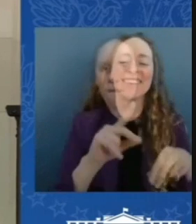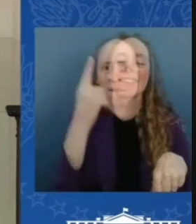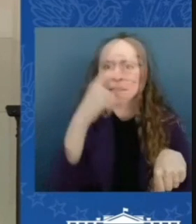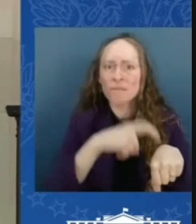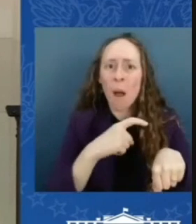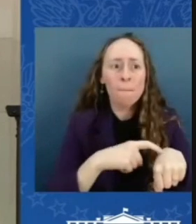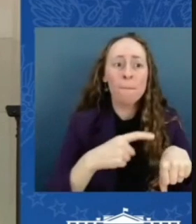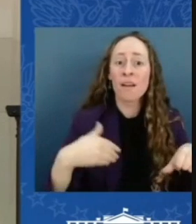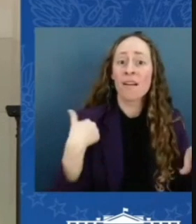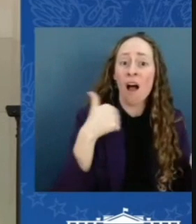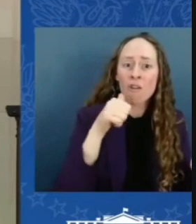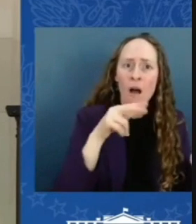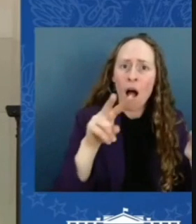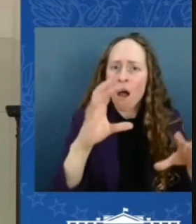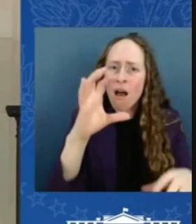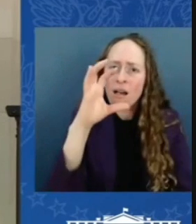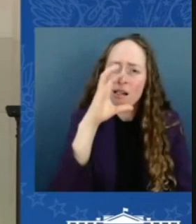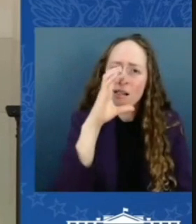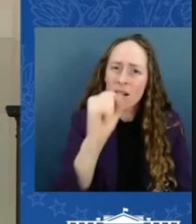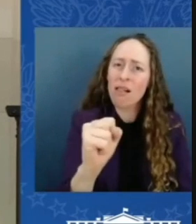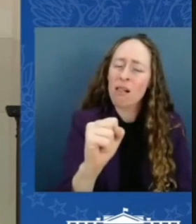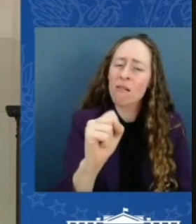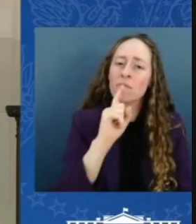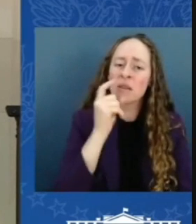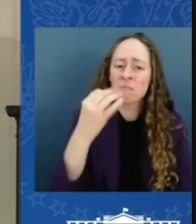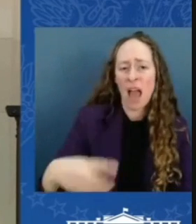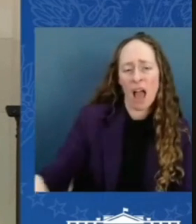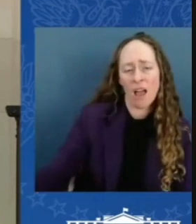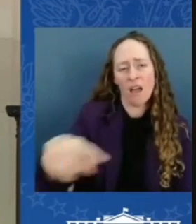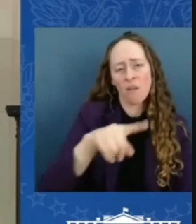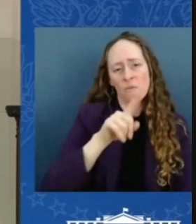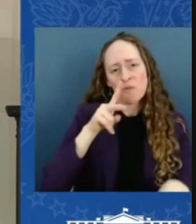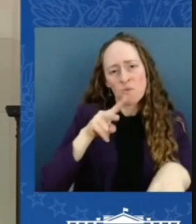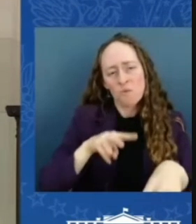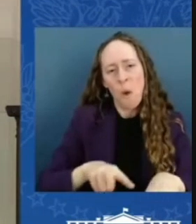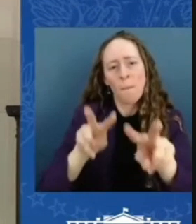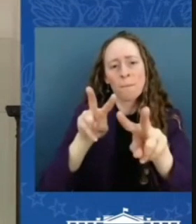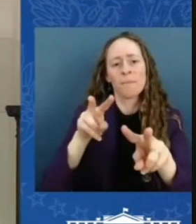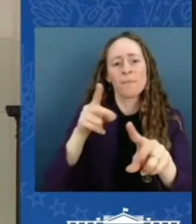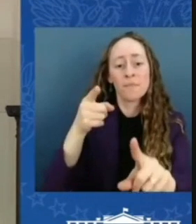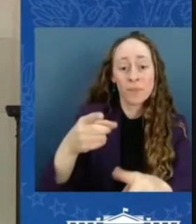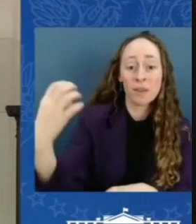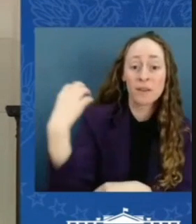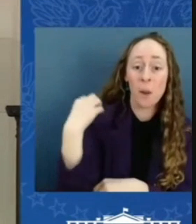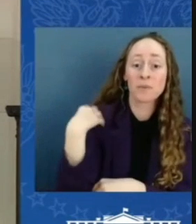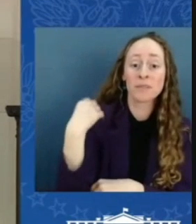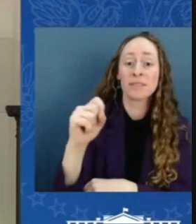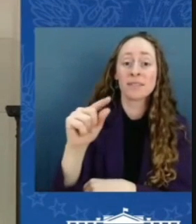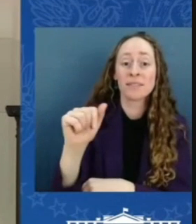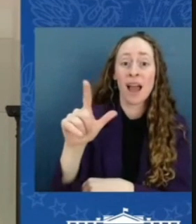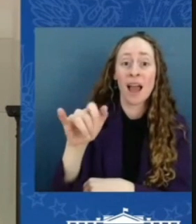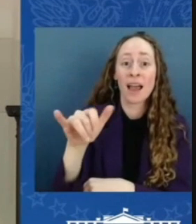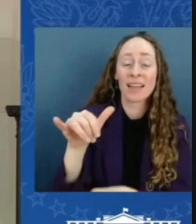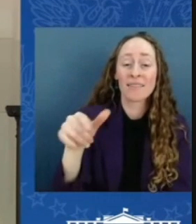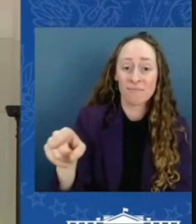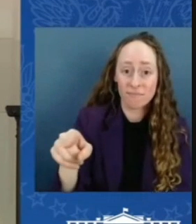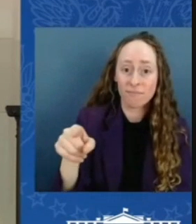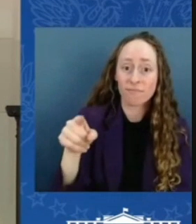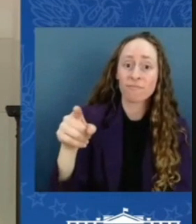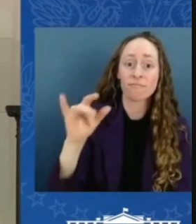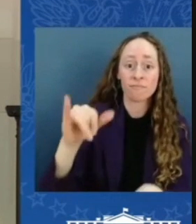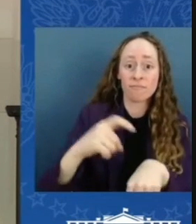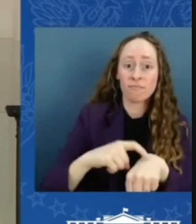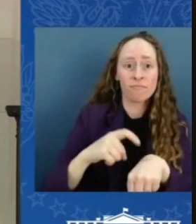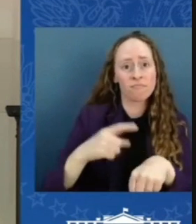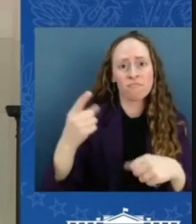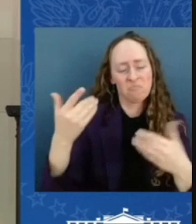Look, when you took this job, Carolyn Peck, the first black female coach in Division I women's basketball national champion, gave you